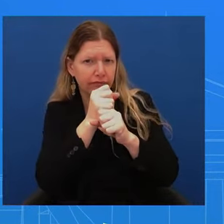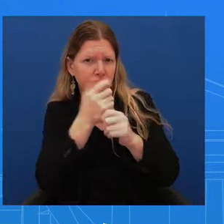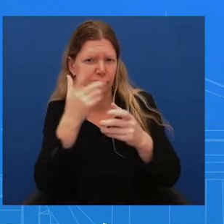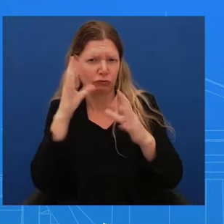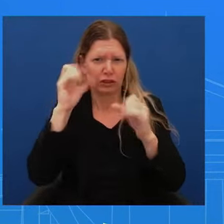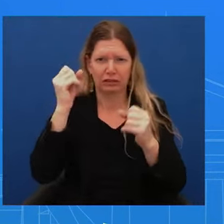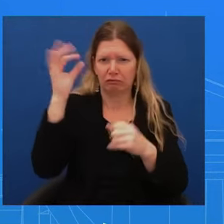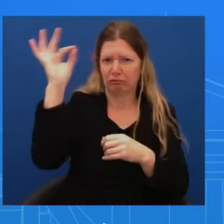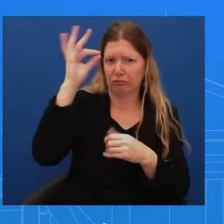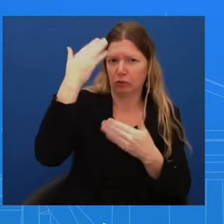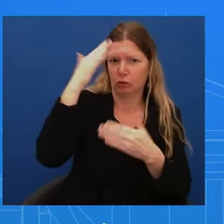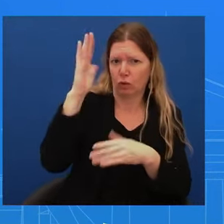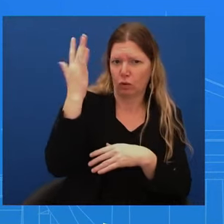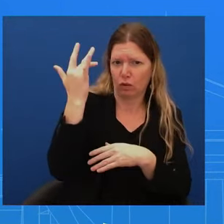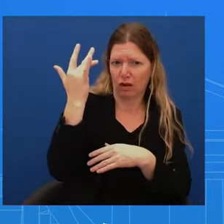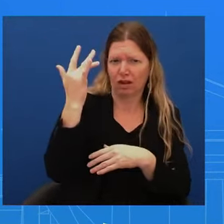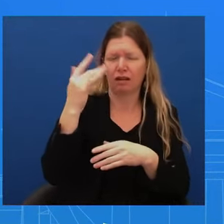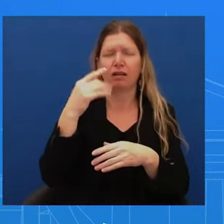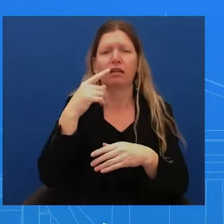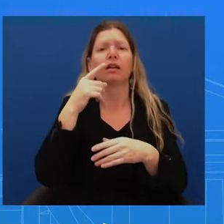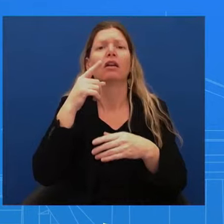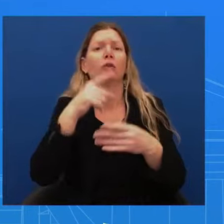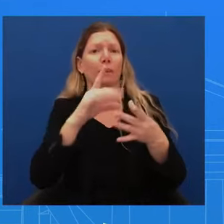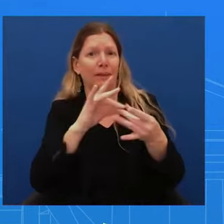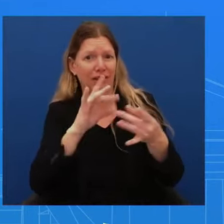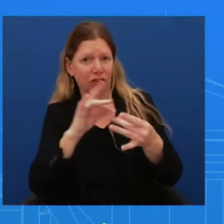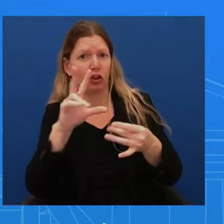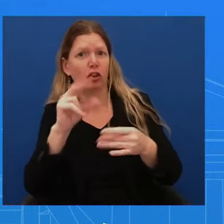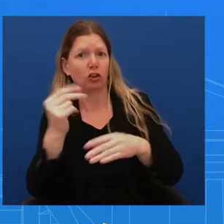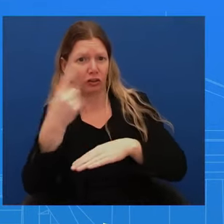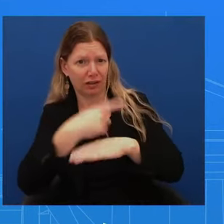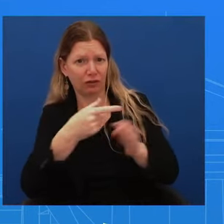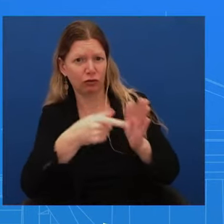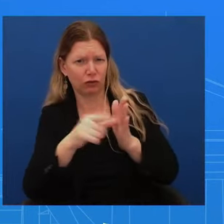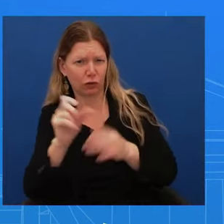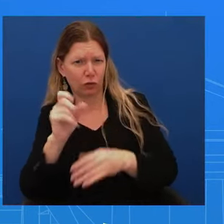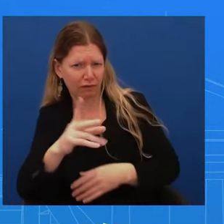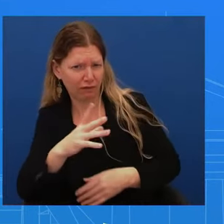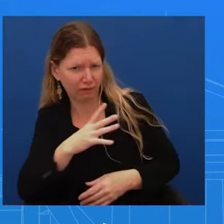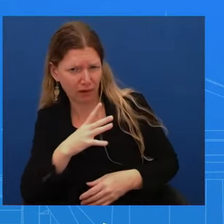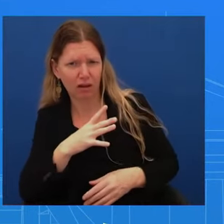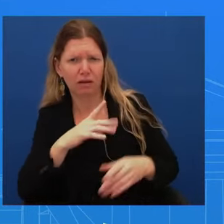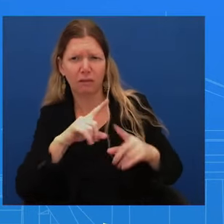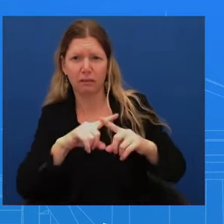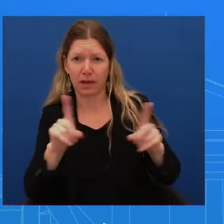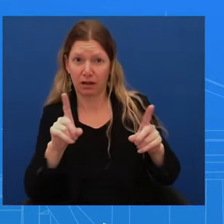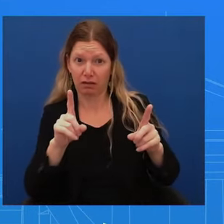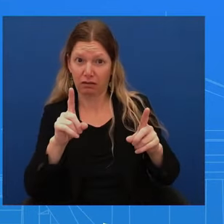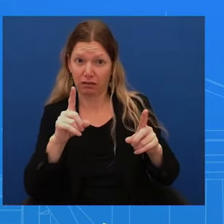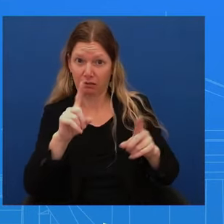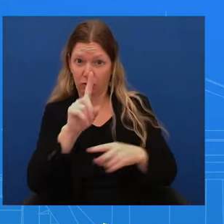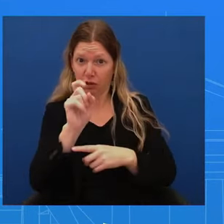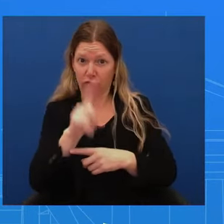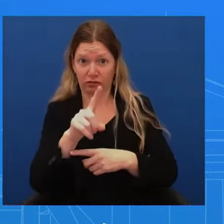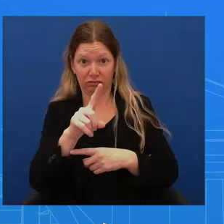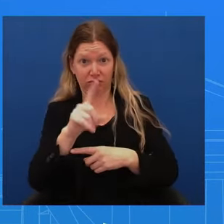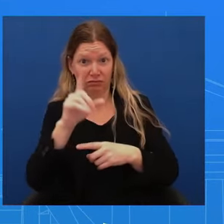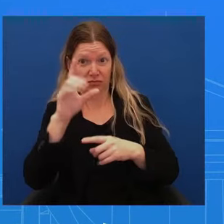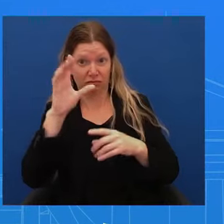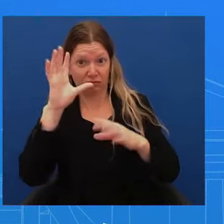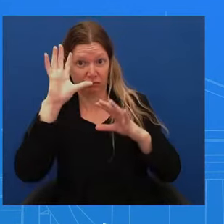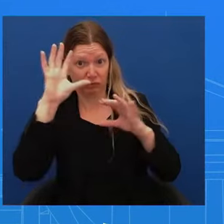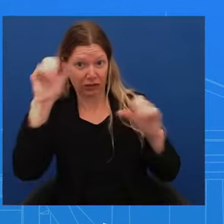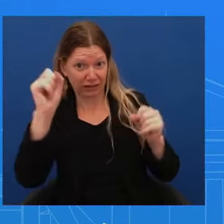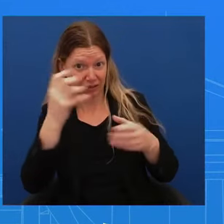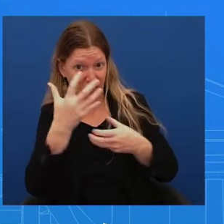full faith and confidence in this cabinet officer await the results of that investigation? And also, isn't it a key piece of information for the president to